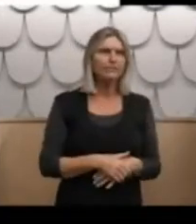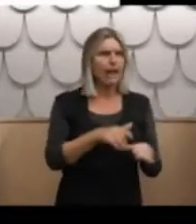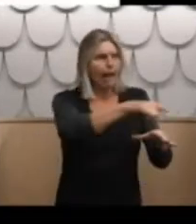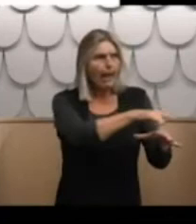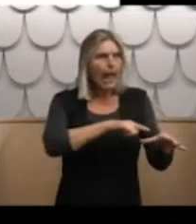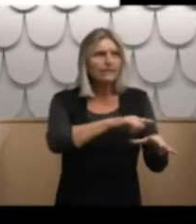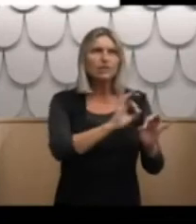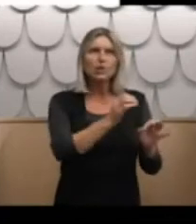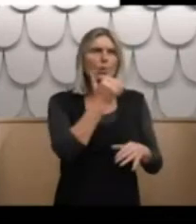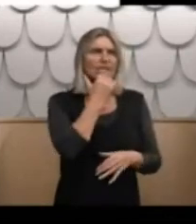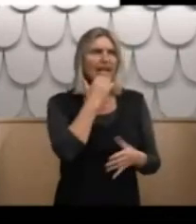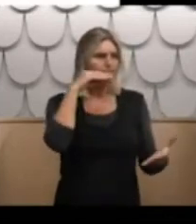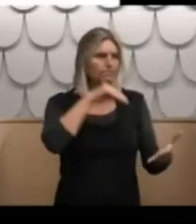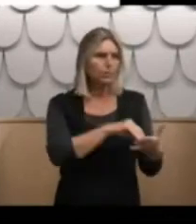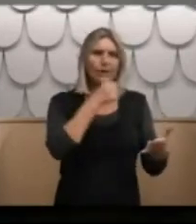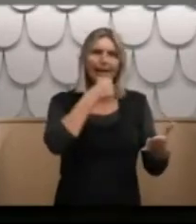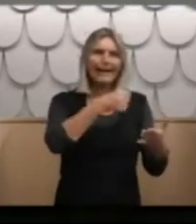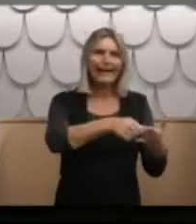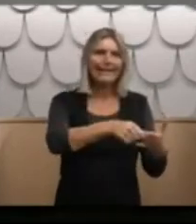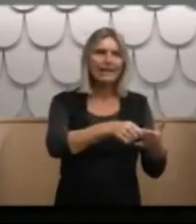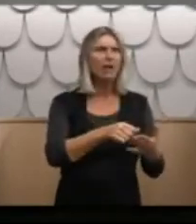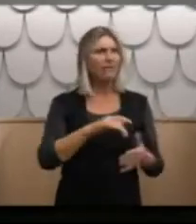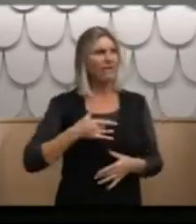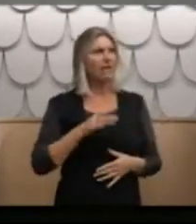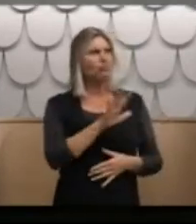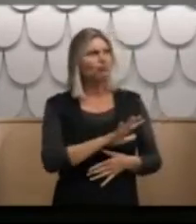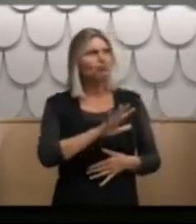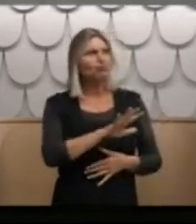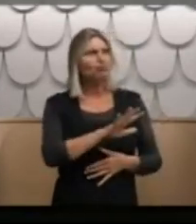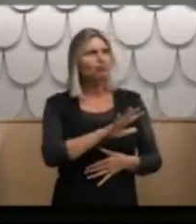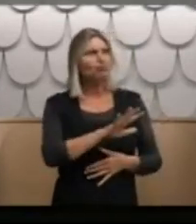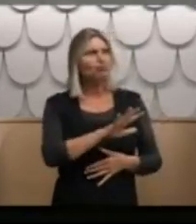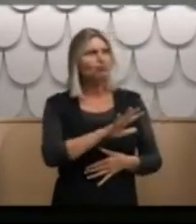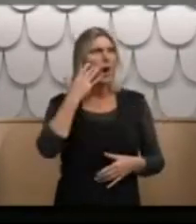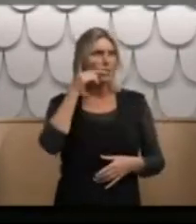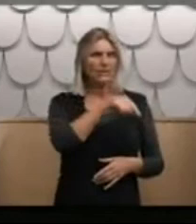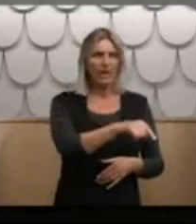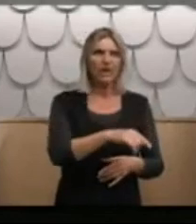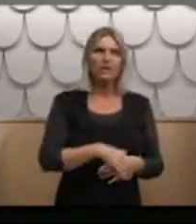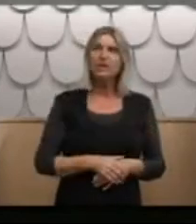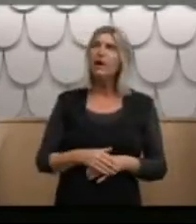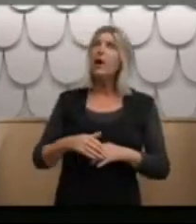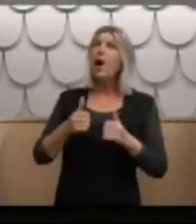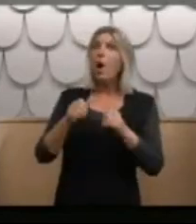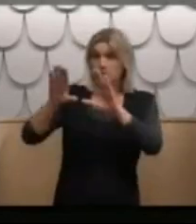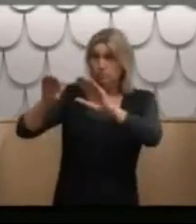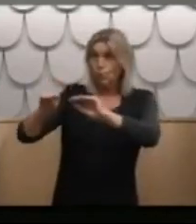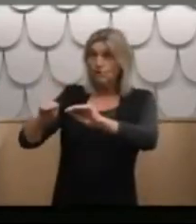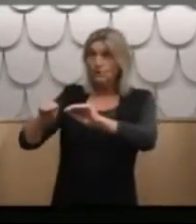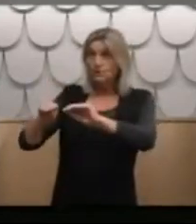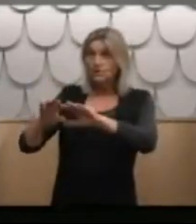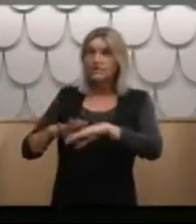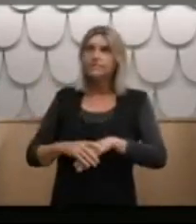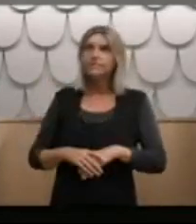There is no date on the letter but it would have been when I was there. Okay, so we'll just pause you there.